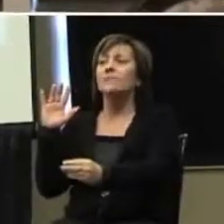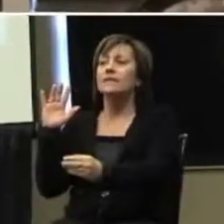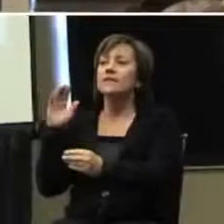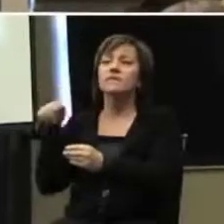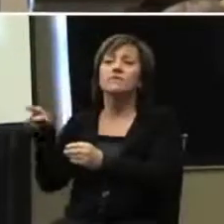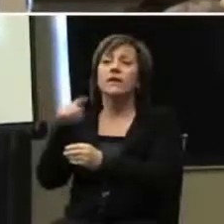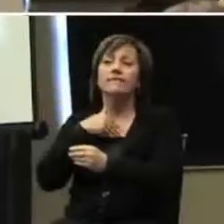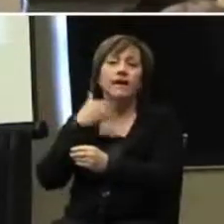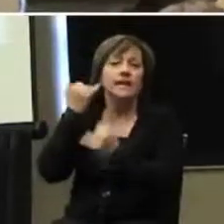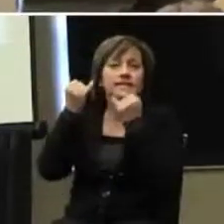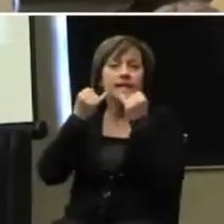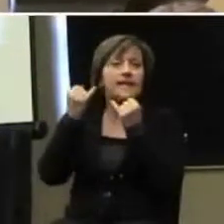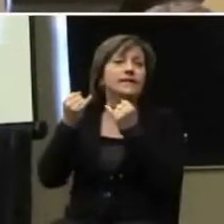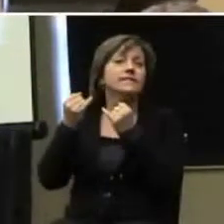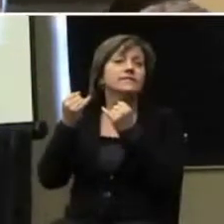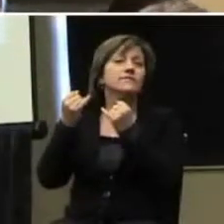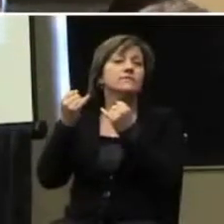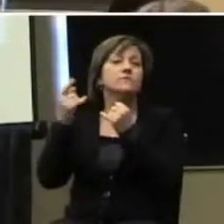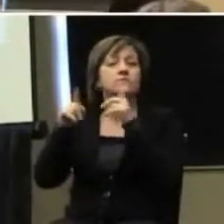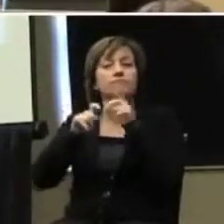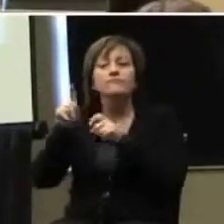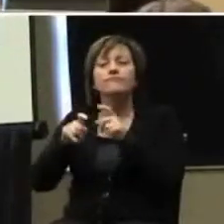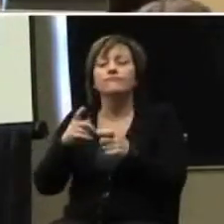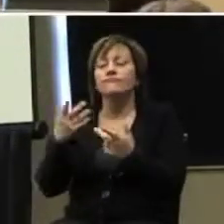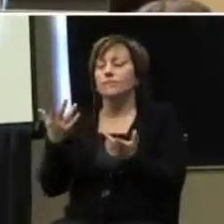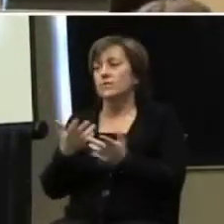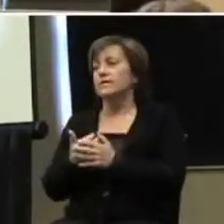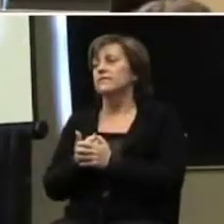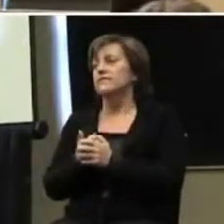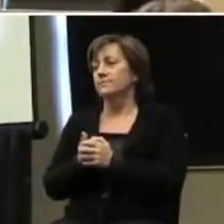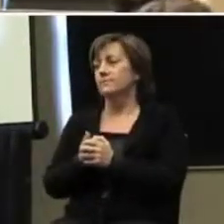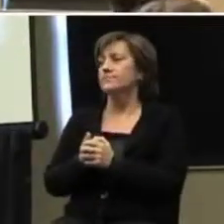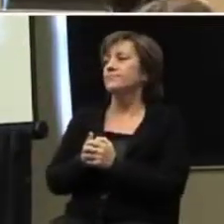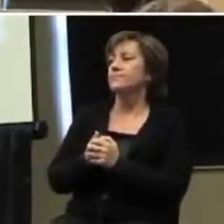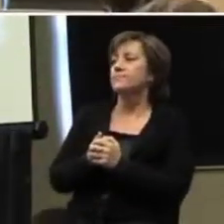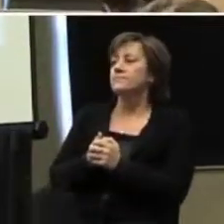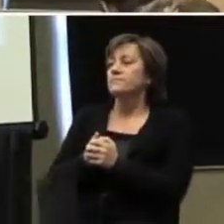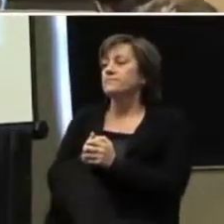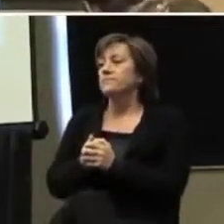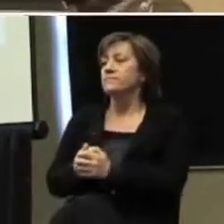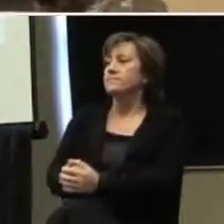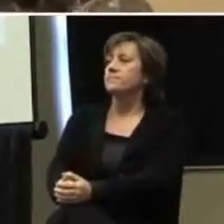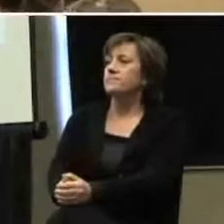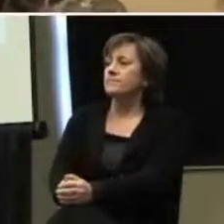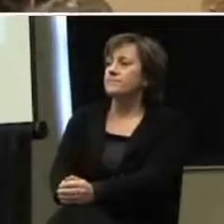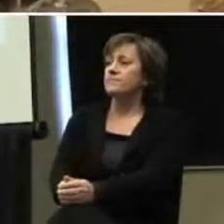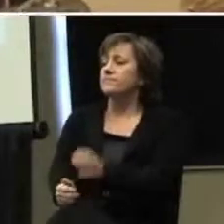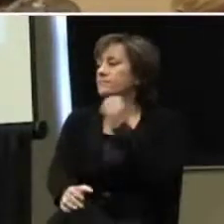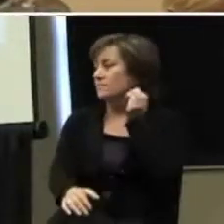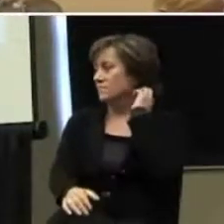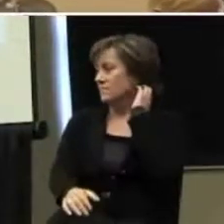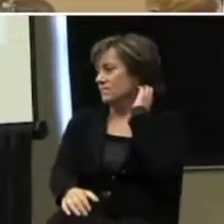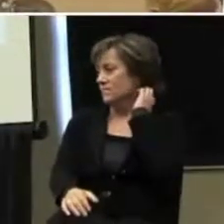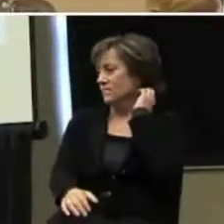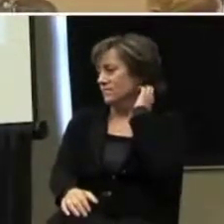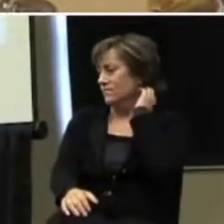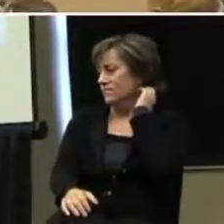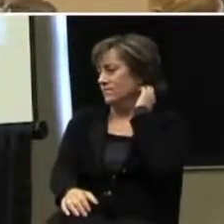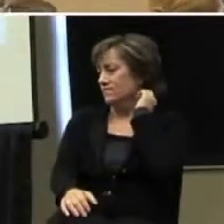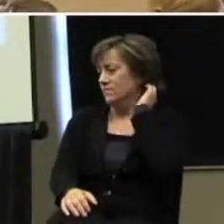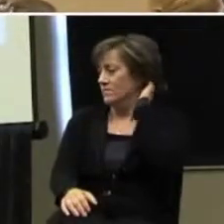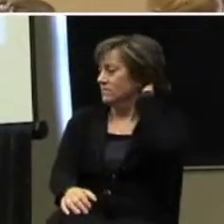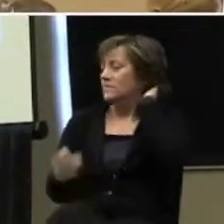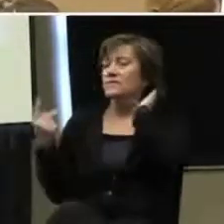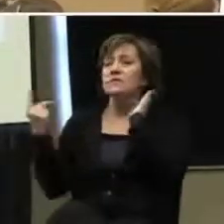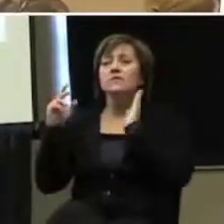Okay. Well, we do have more information on there. I'm going to close down the screen and type our contact